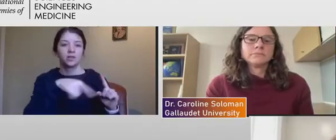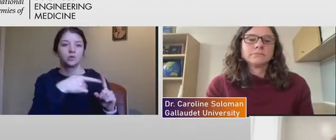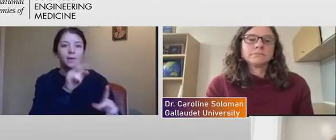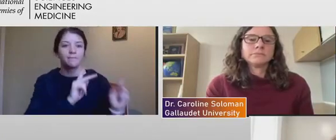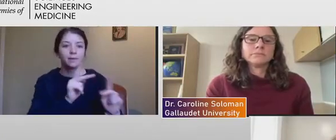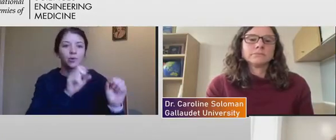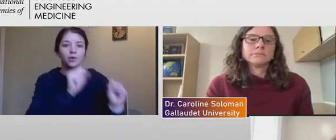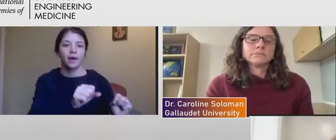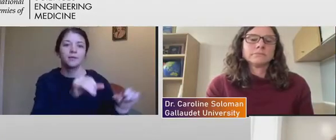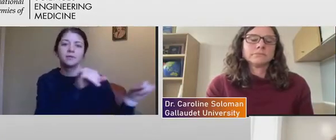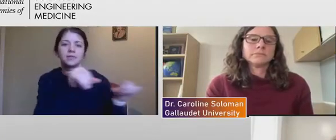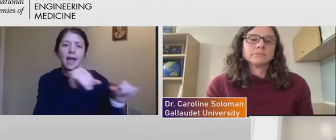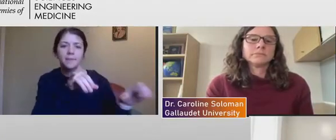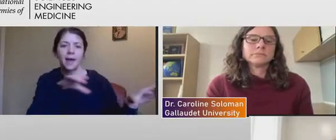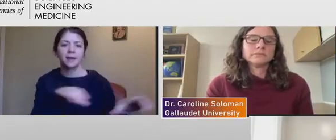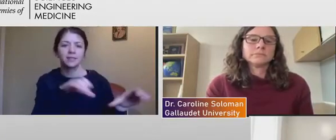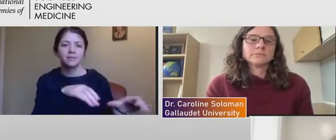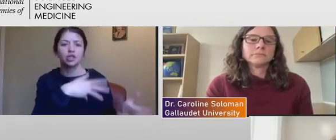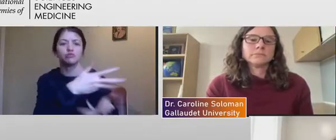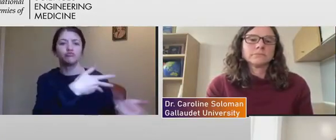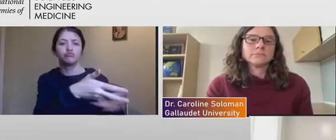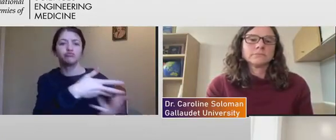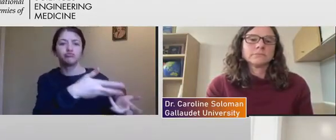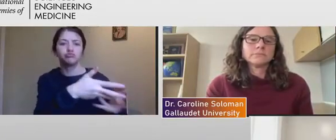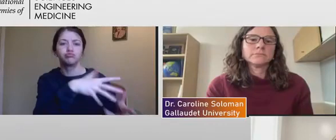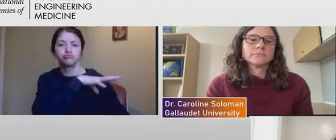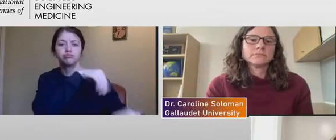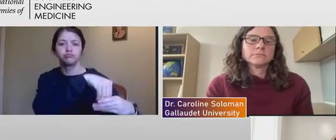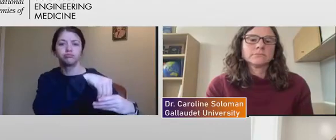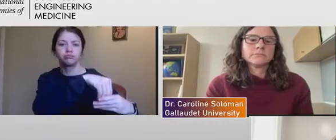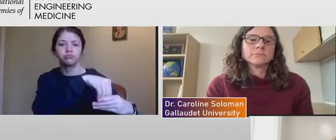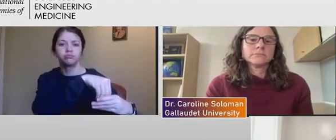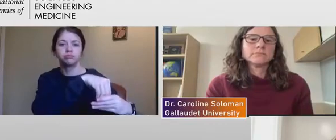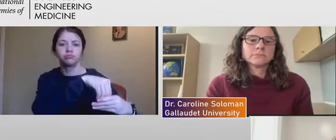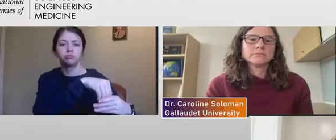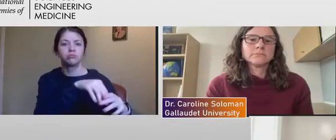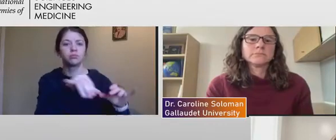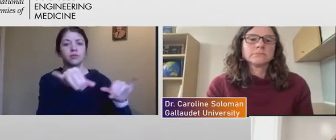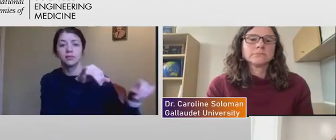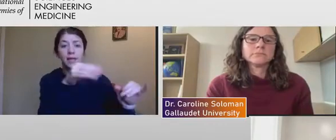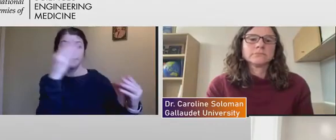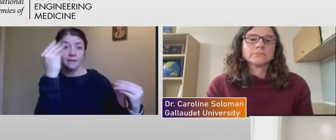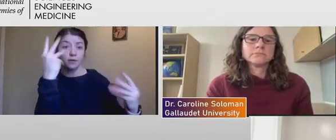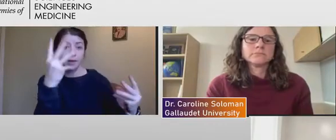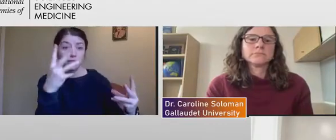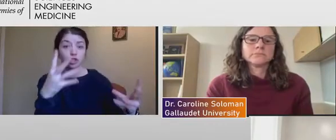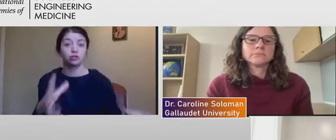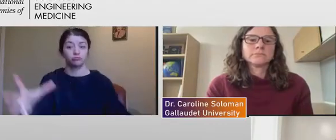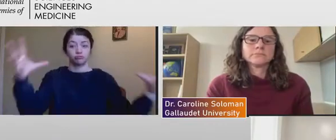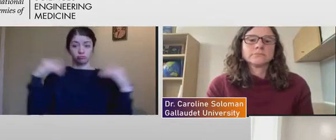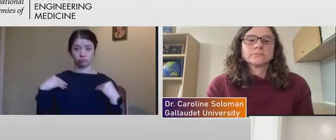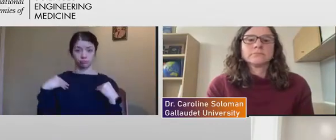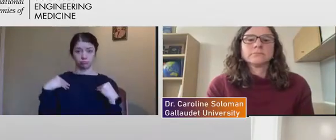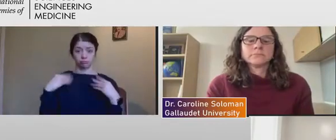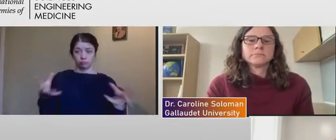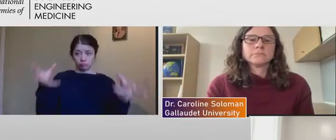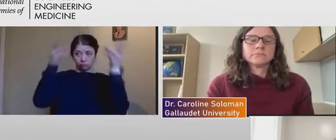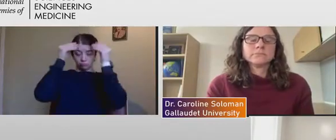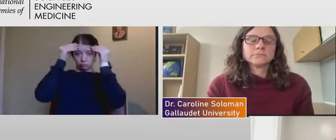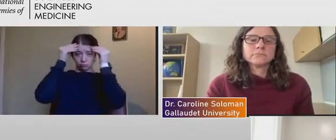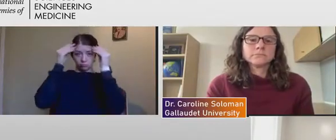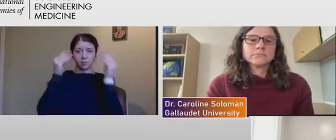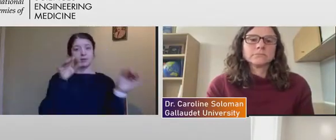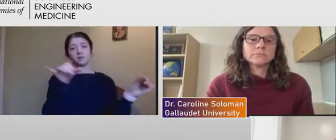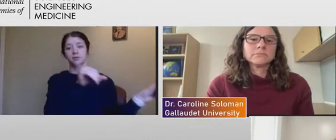activities, acquire the same information and enjoy the same services. As a person